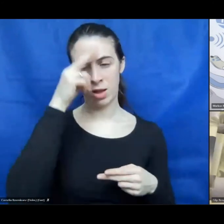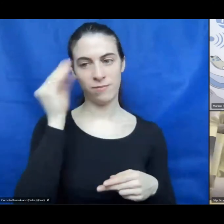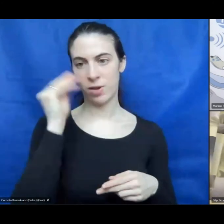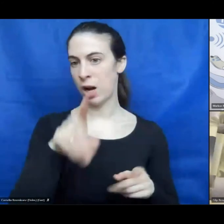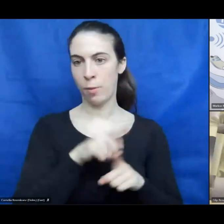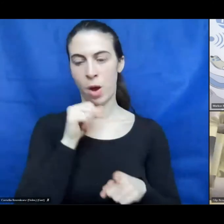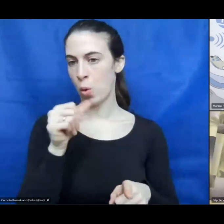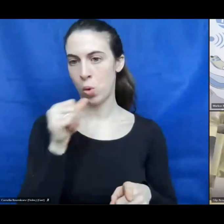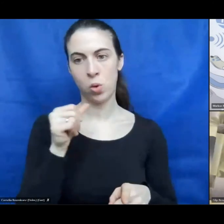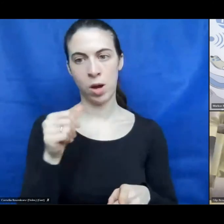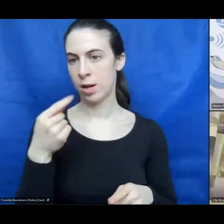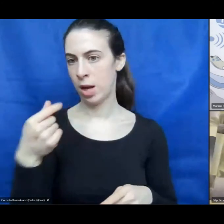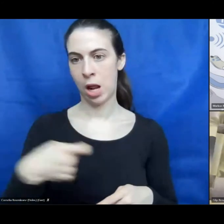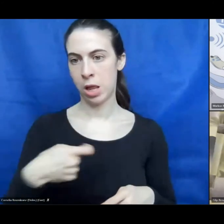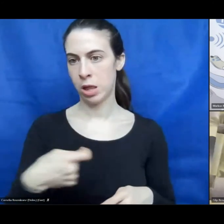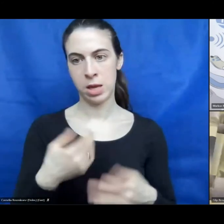sense. Definitely not.